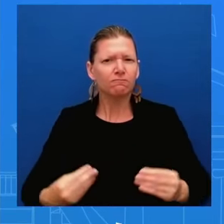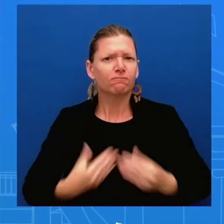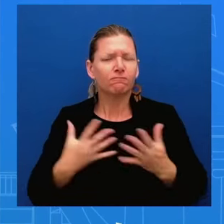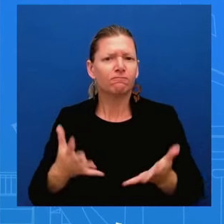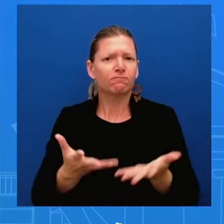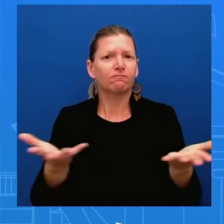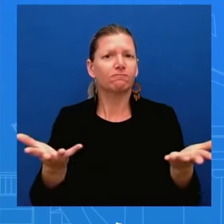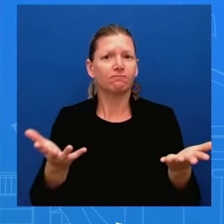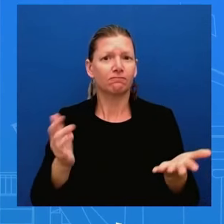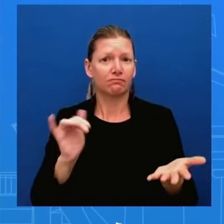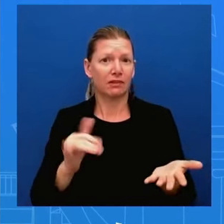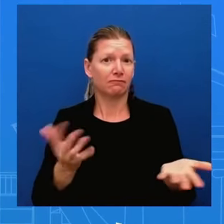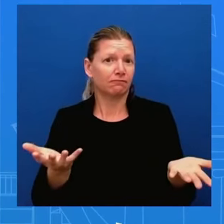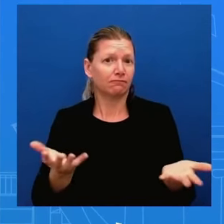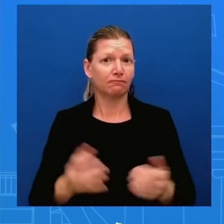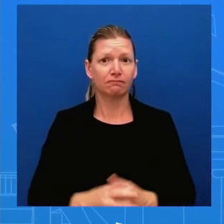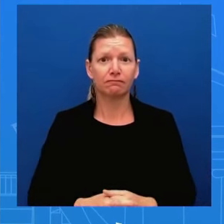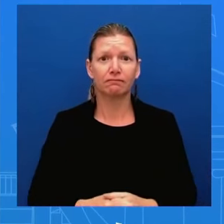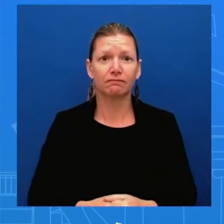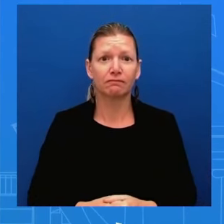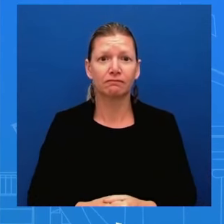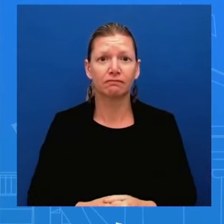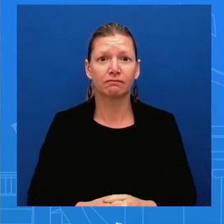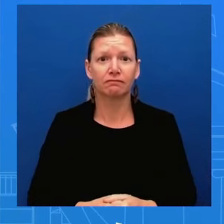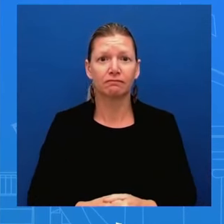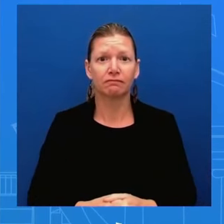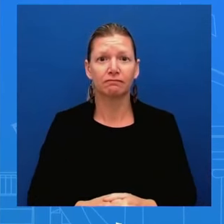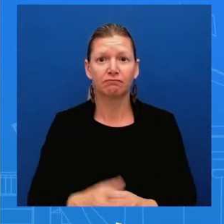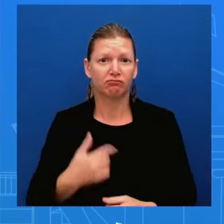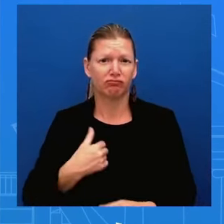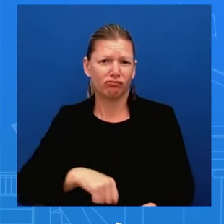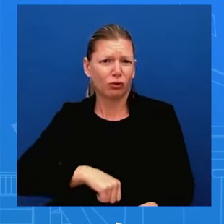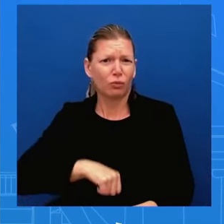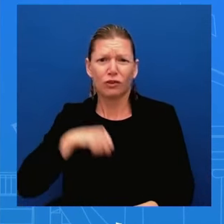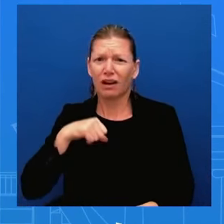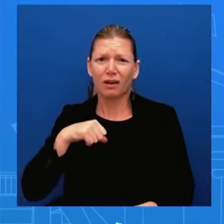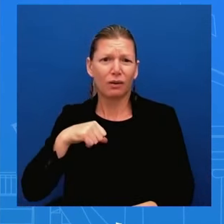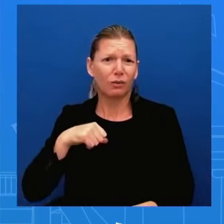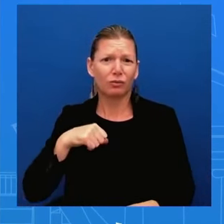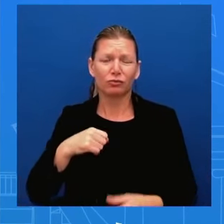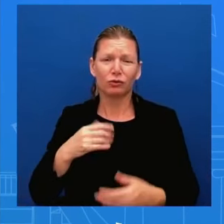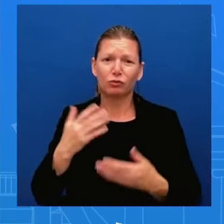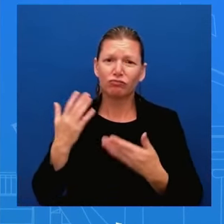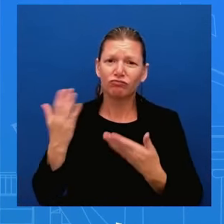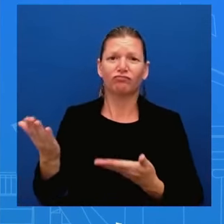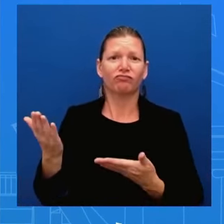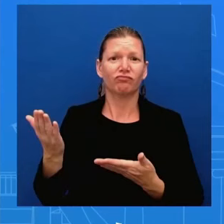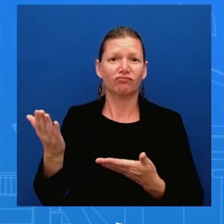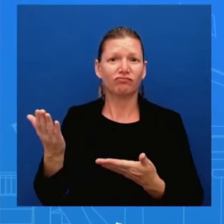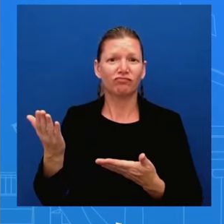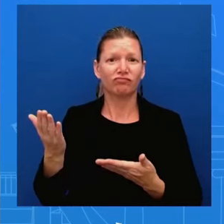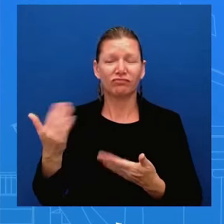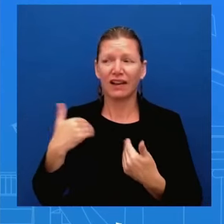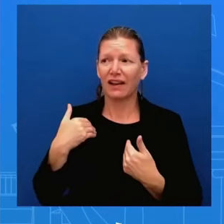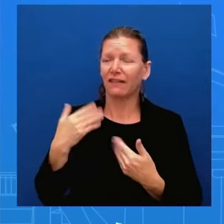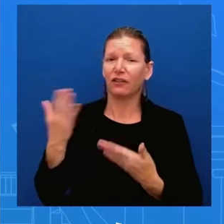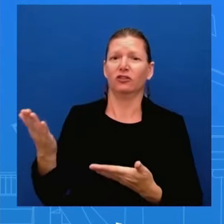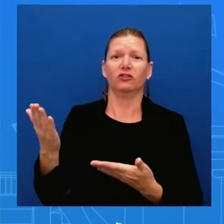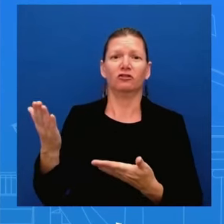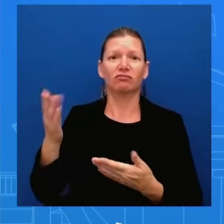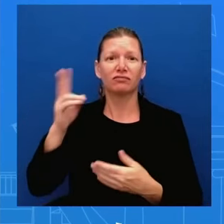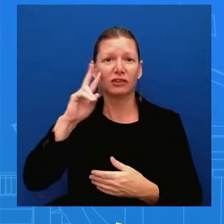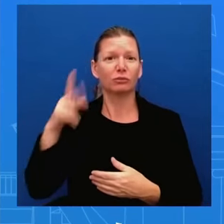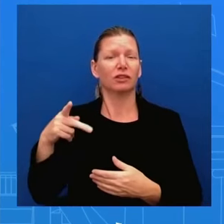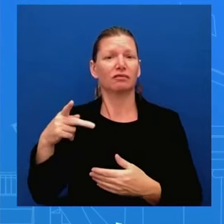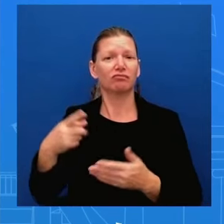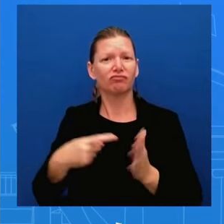know i could not be uh more proud uh to to uh to have her uh as someone that i look up to as